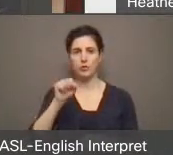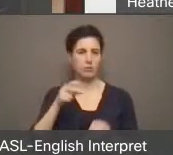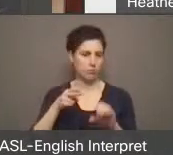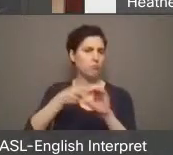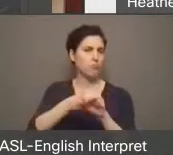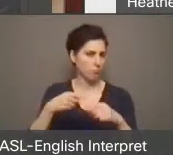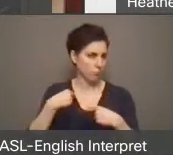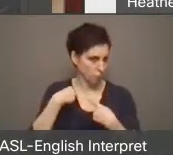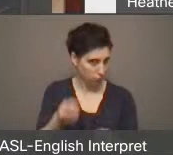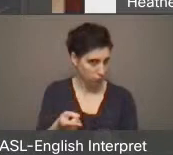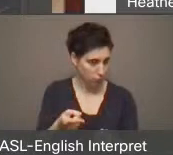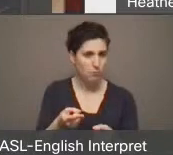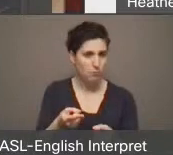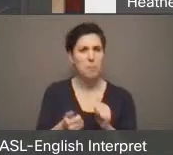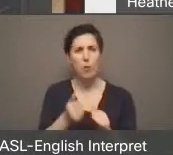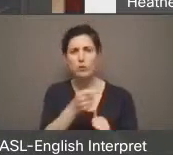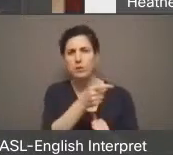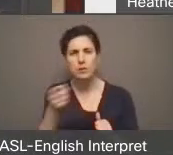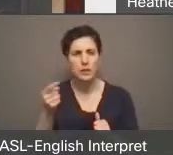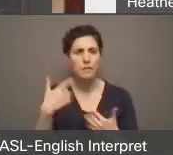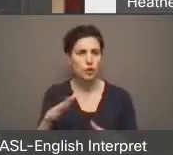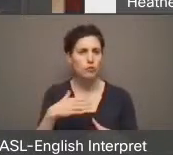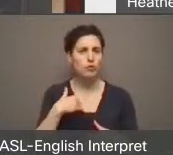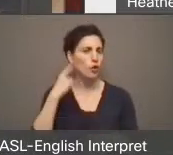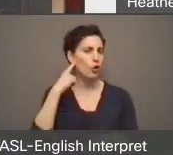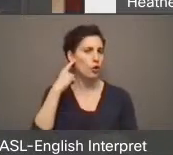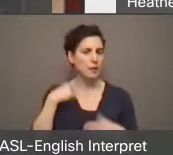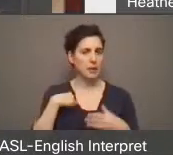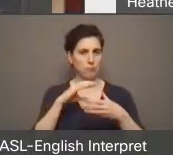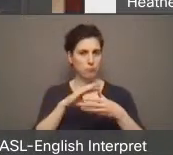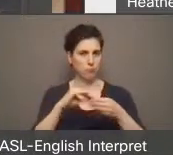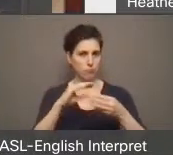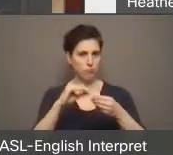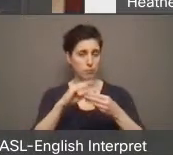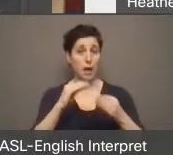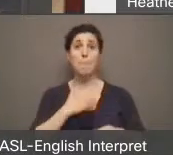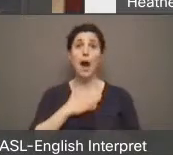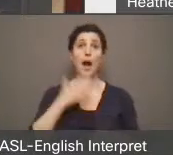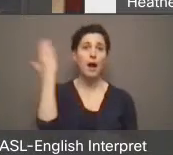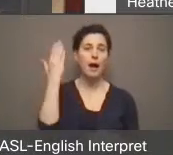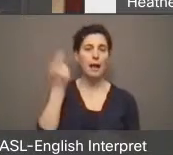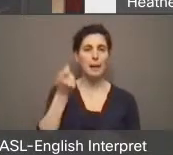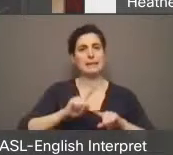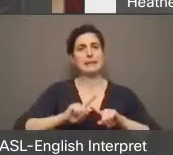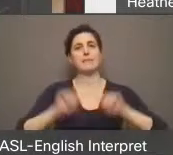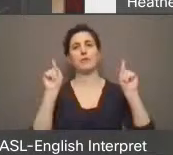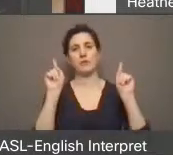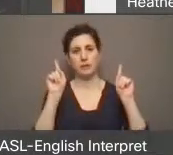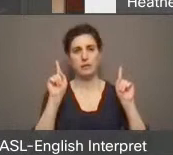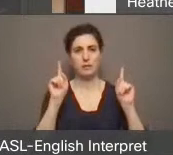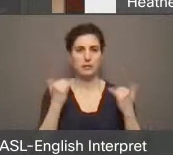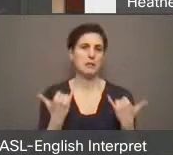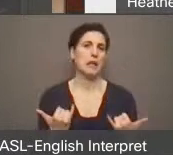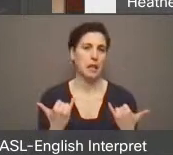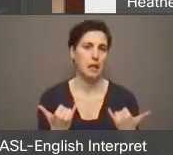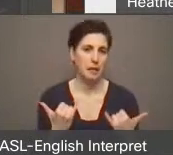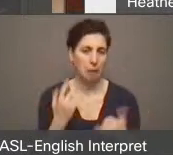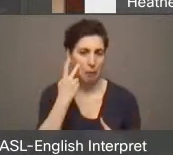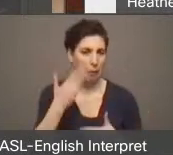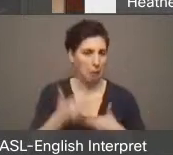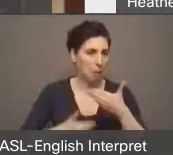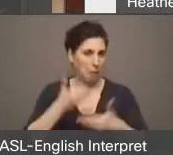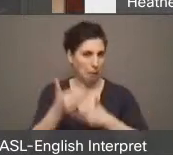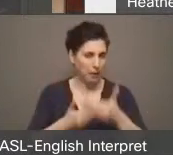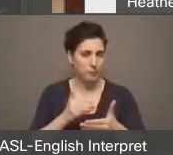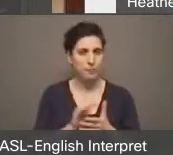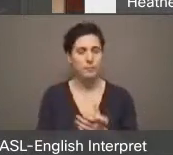probably have heard from me before. I do try and keep these deputations a bit different each time around, but we'll see how well I do. So